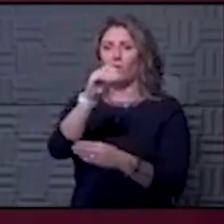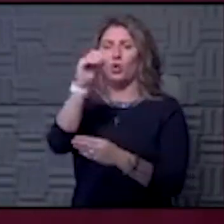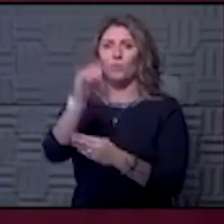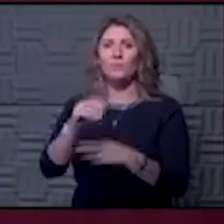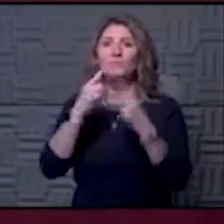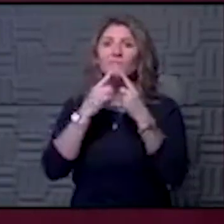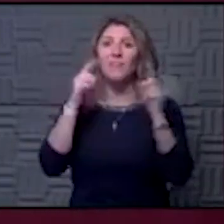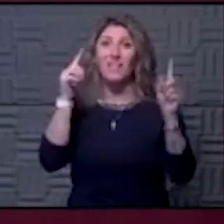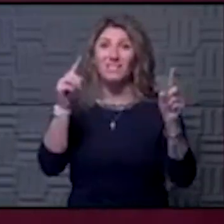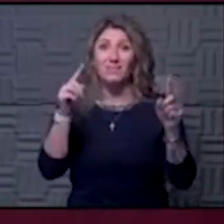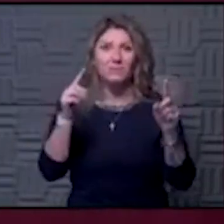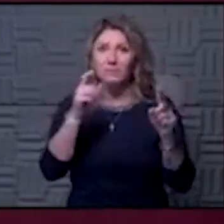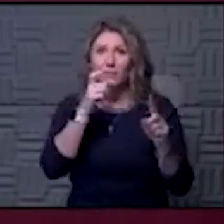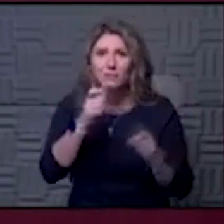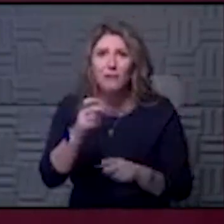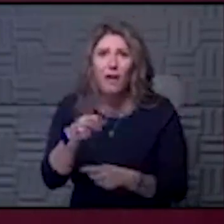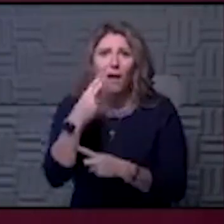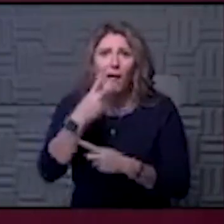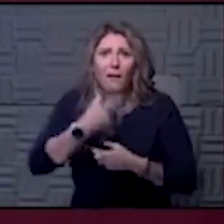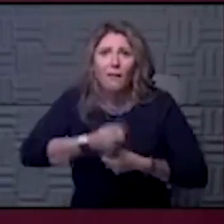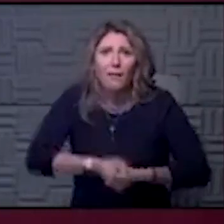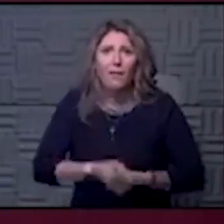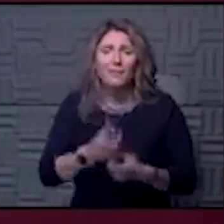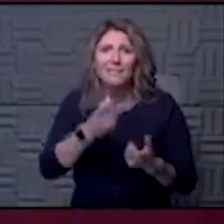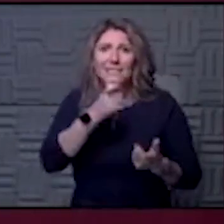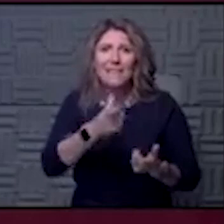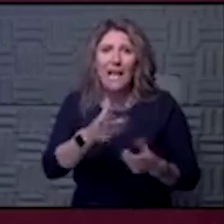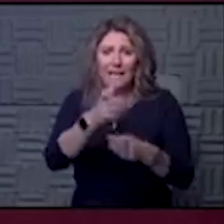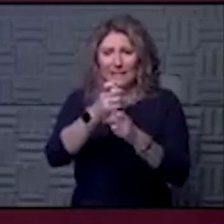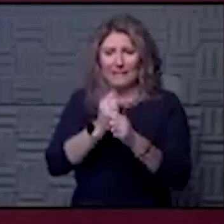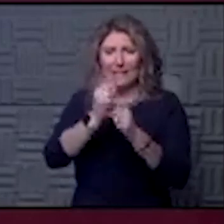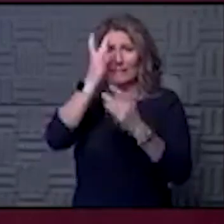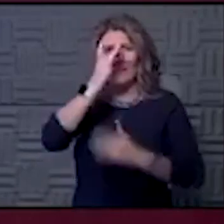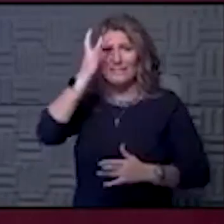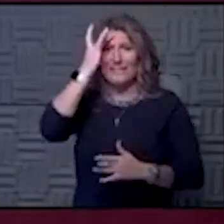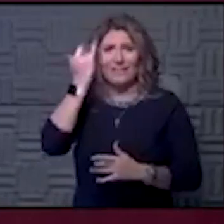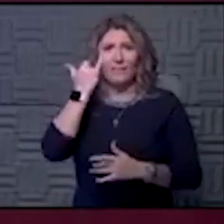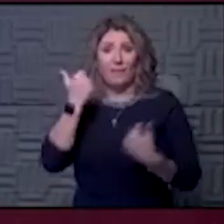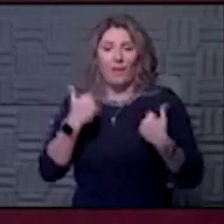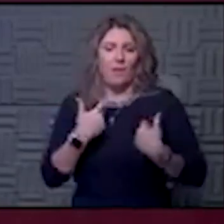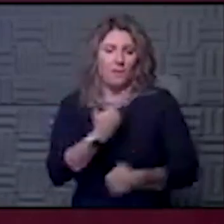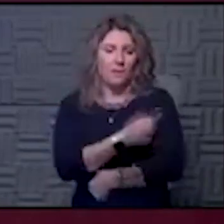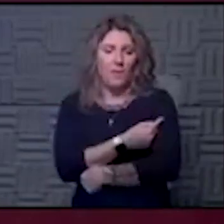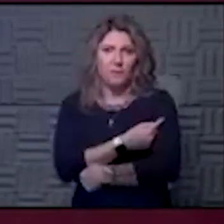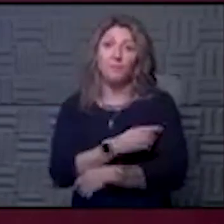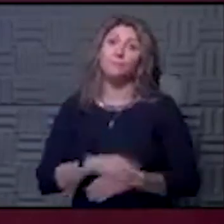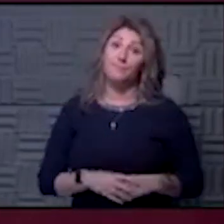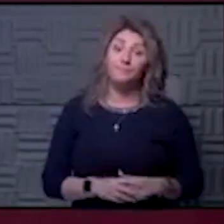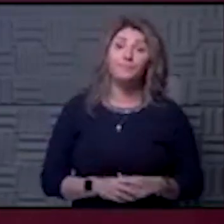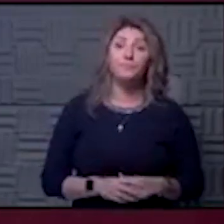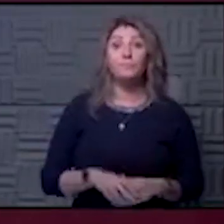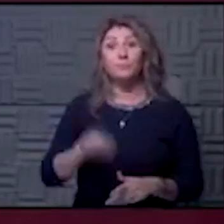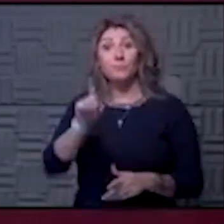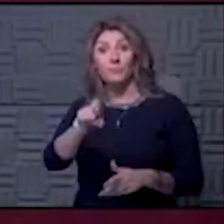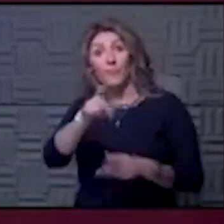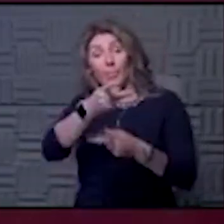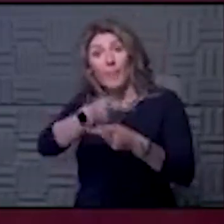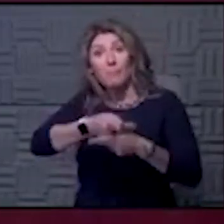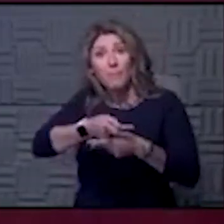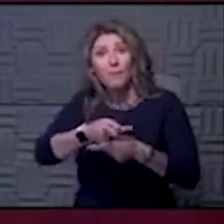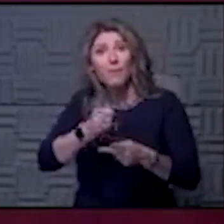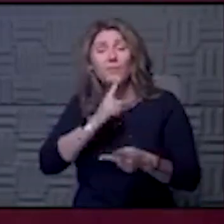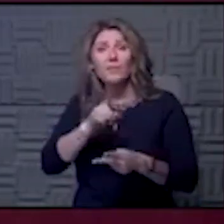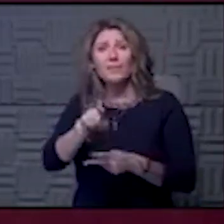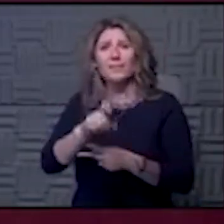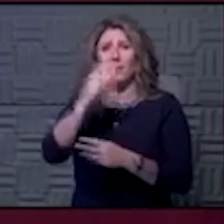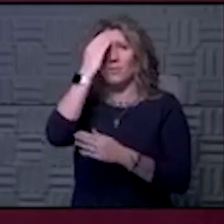That is not a very high confidence to not get the disease, even if you were vaccinated. So you have to be careful. We need to know